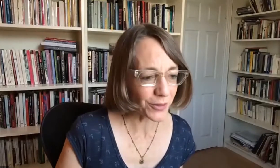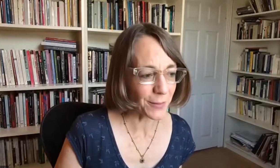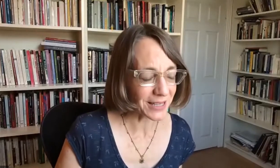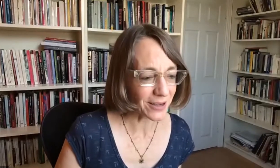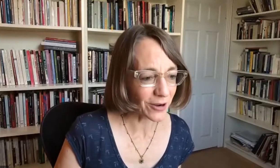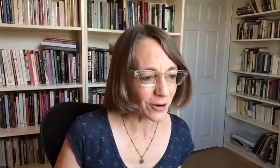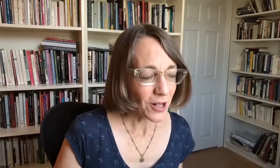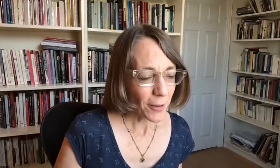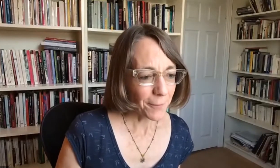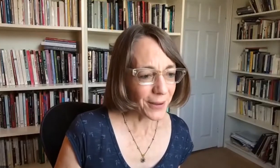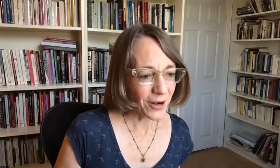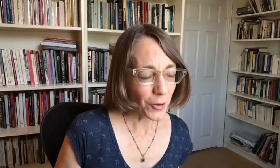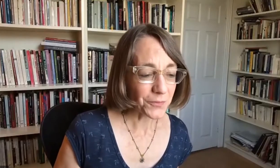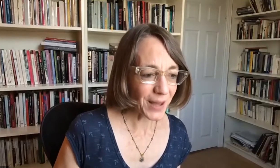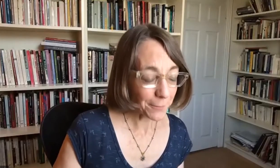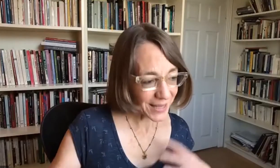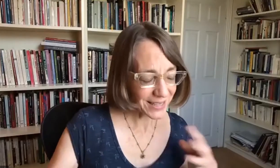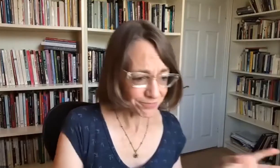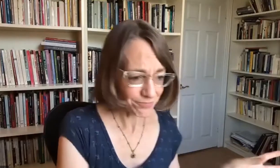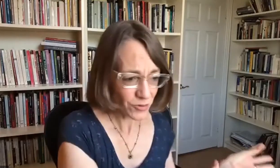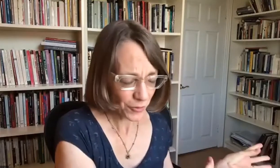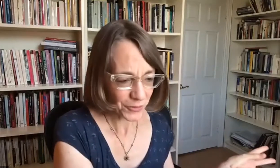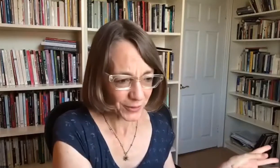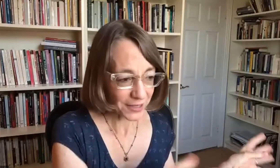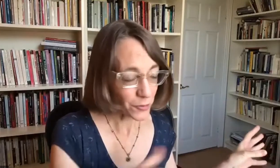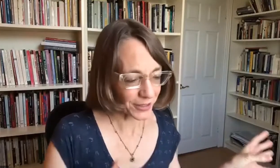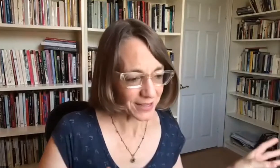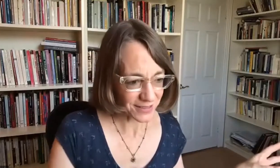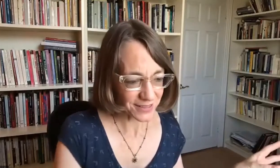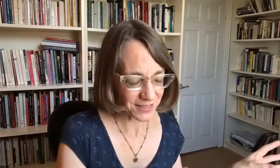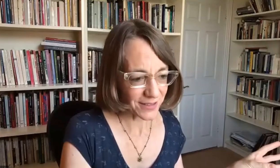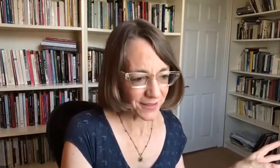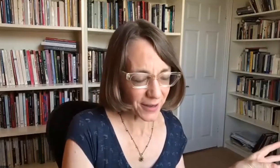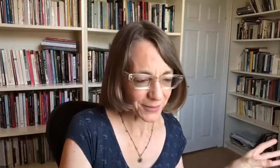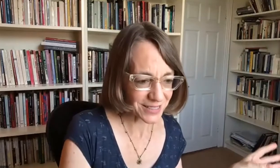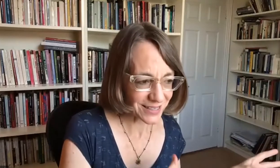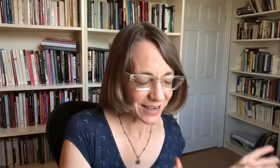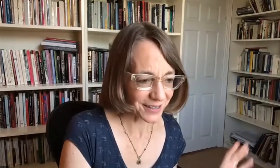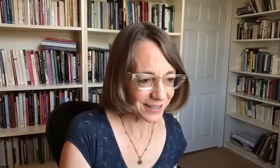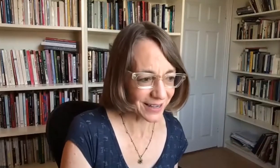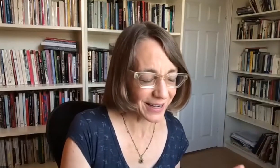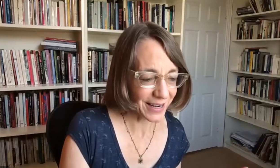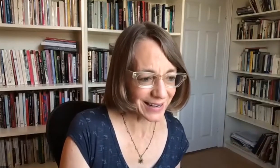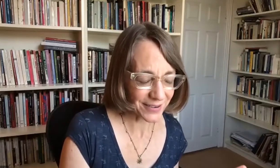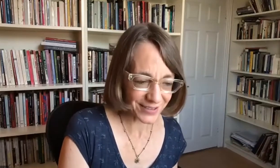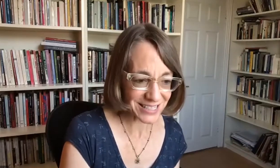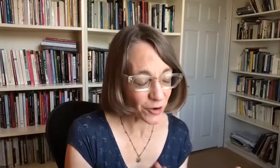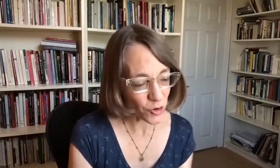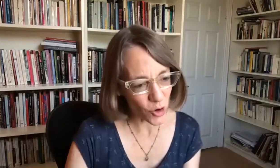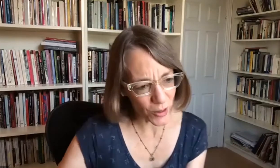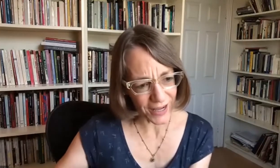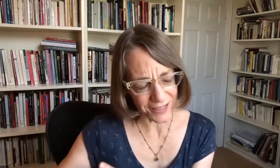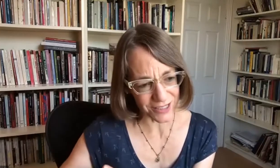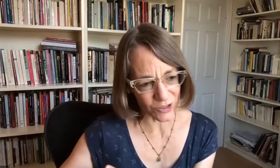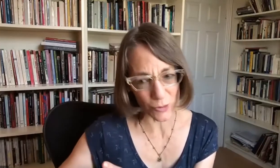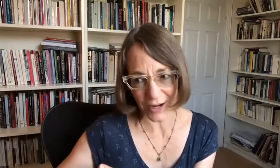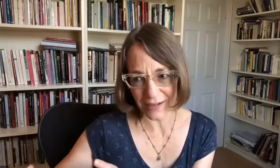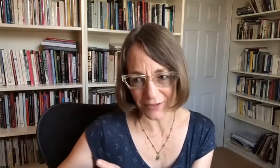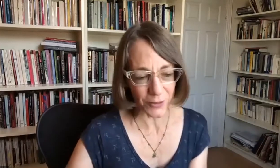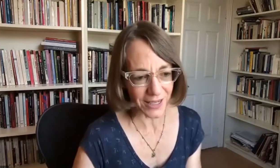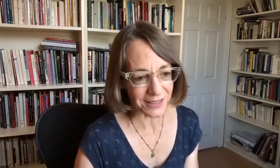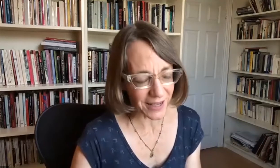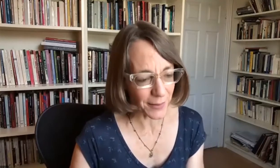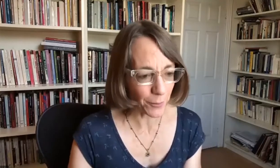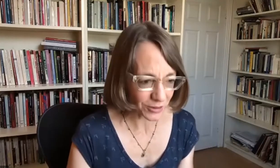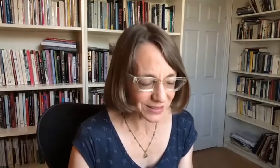has been studied for so long in the area of health, but also at schools. But I think that there are some currents that tend to